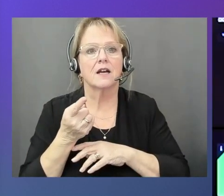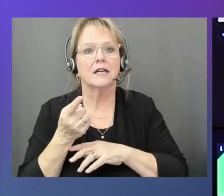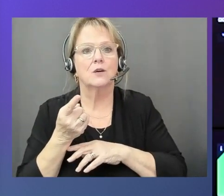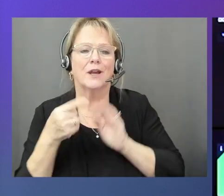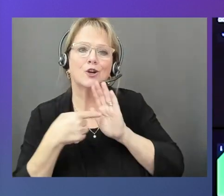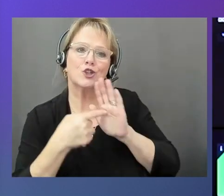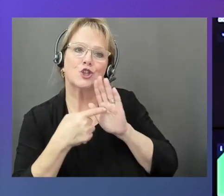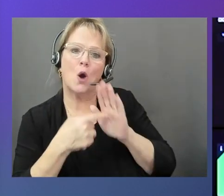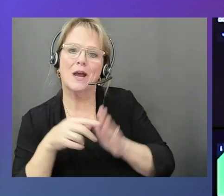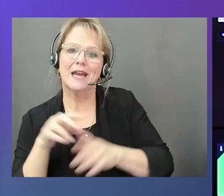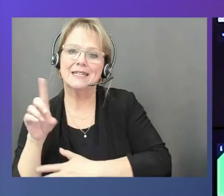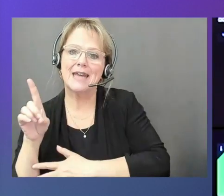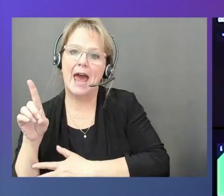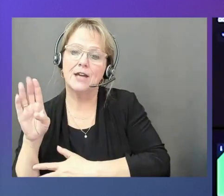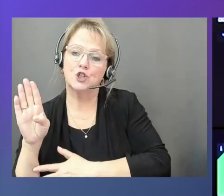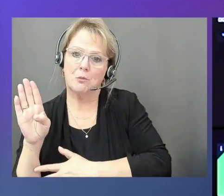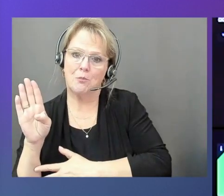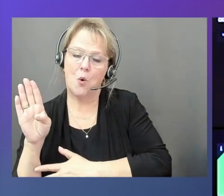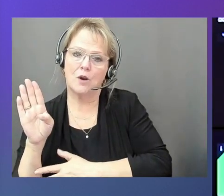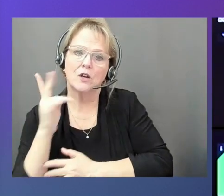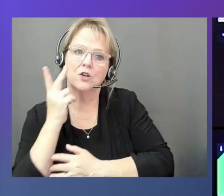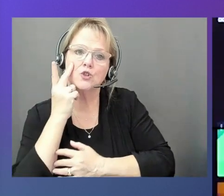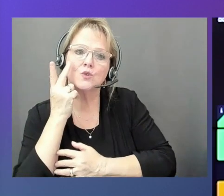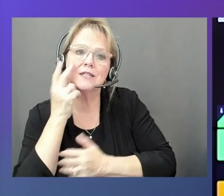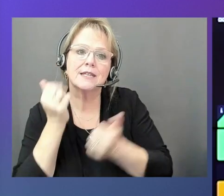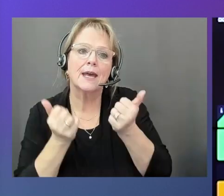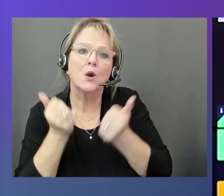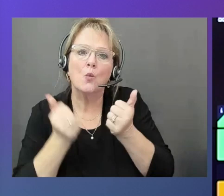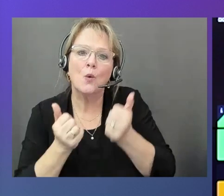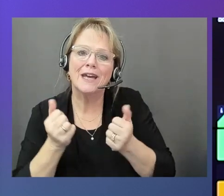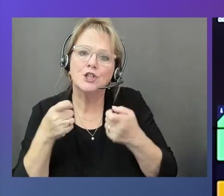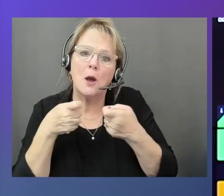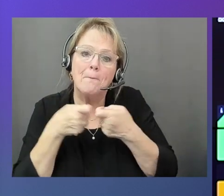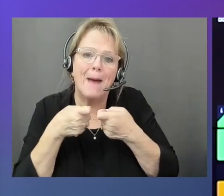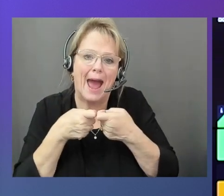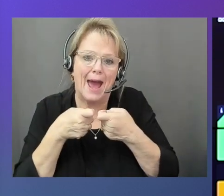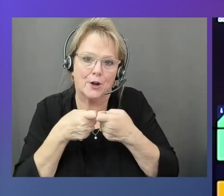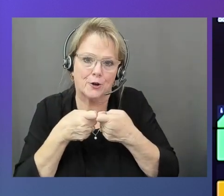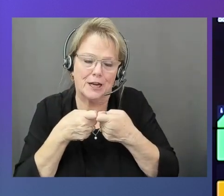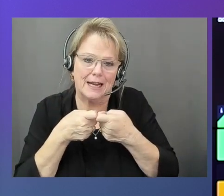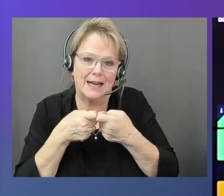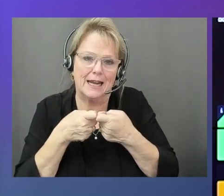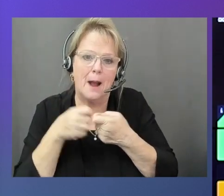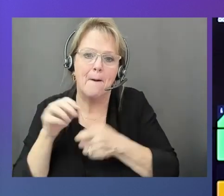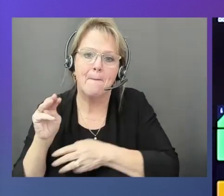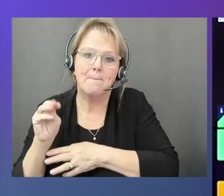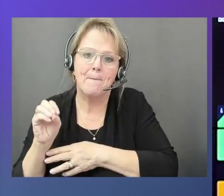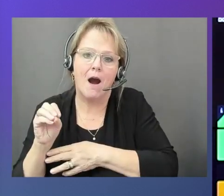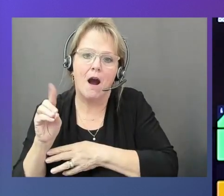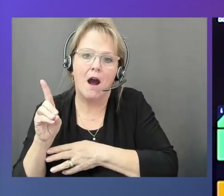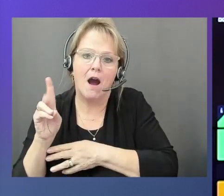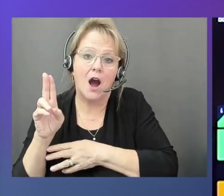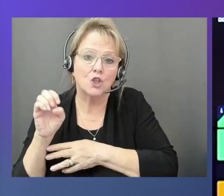dashboard to see which battery, which battery module is not functioning.